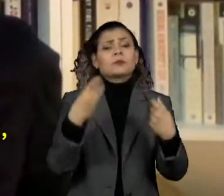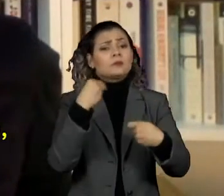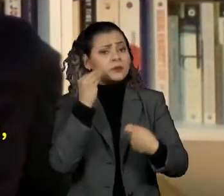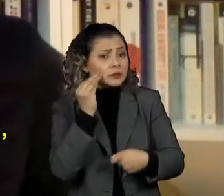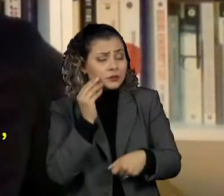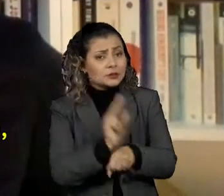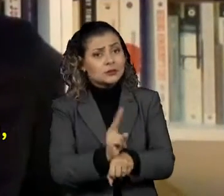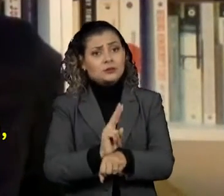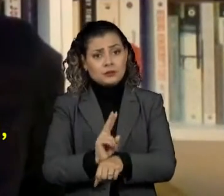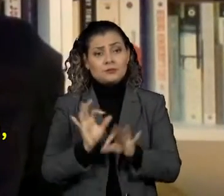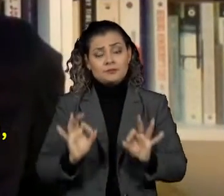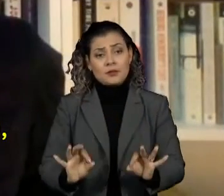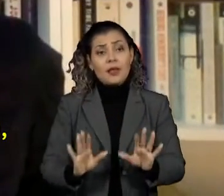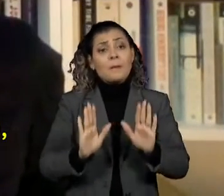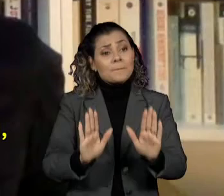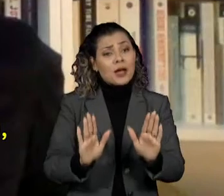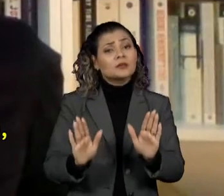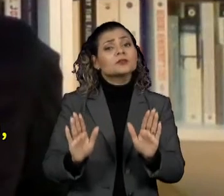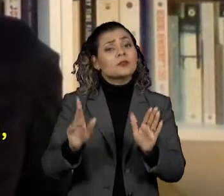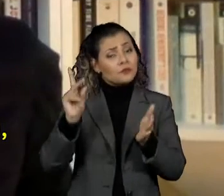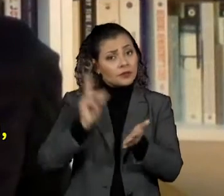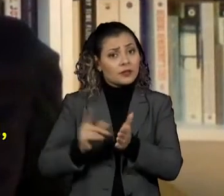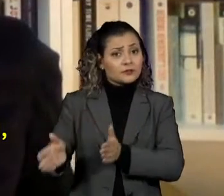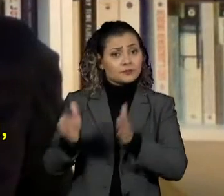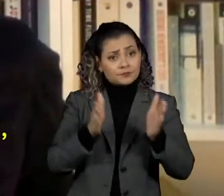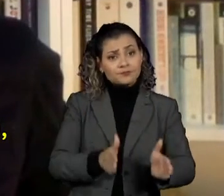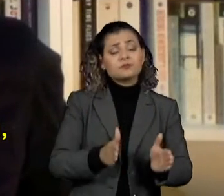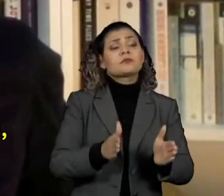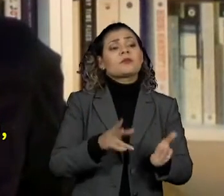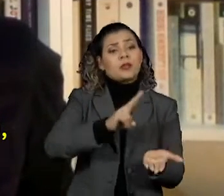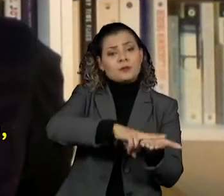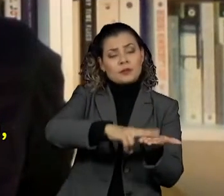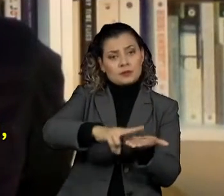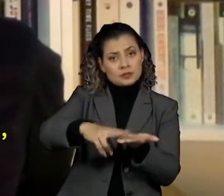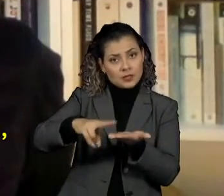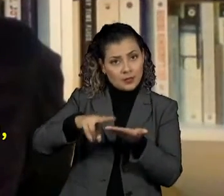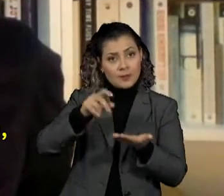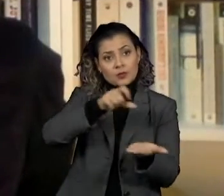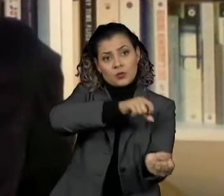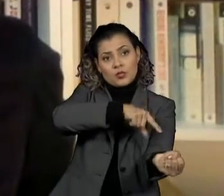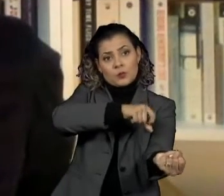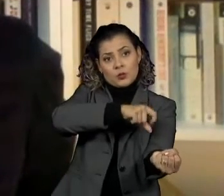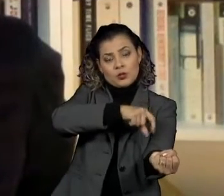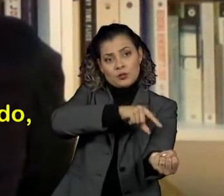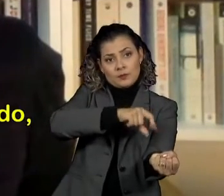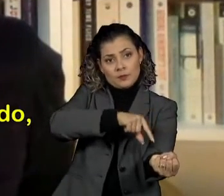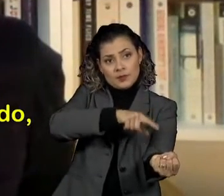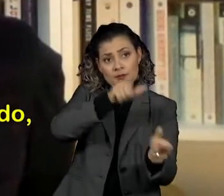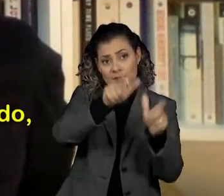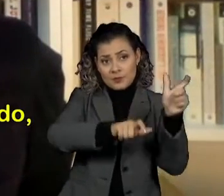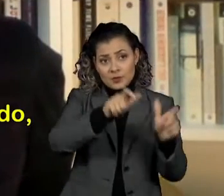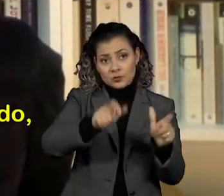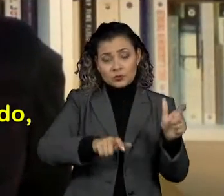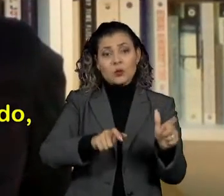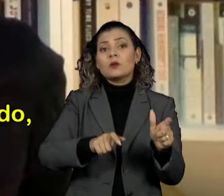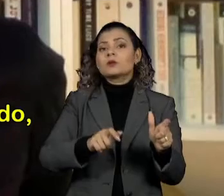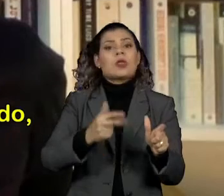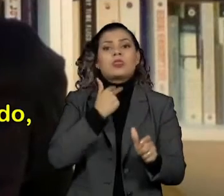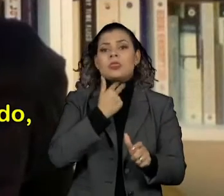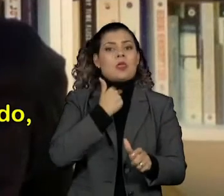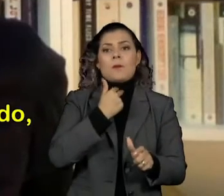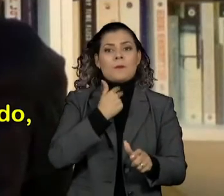Basically, in those wards where patients are undergoing chemotherapy, you